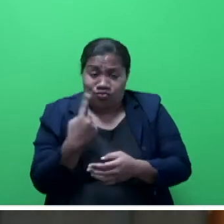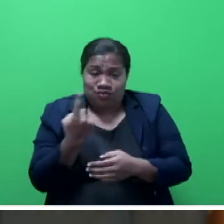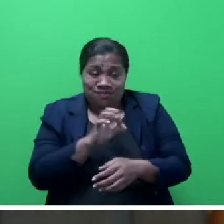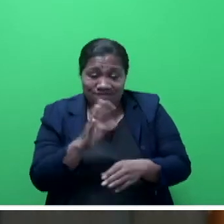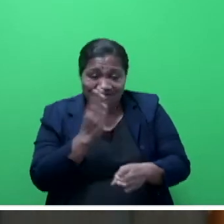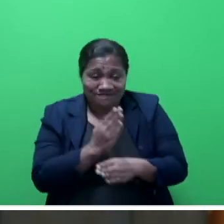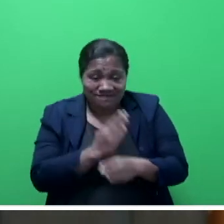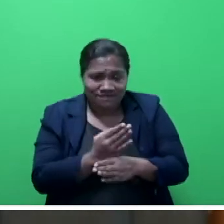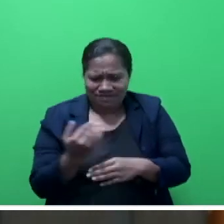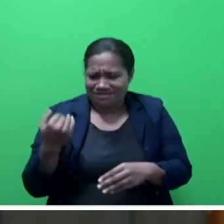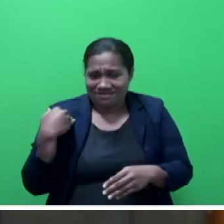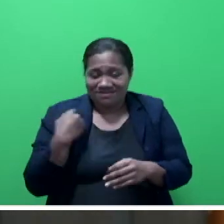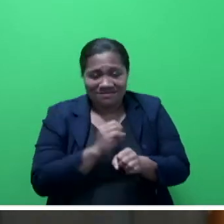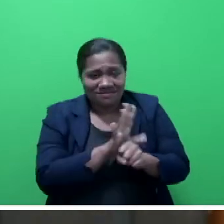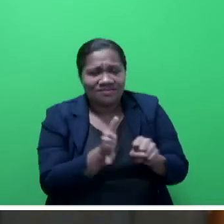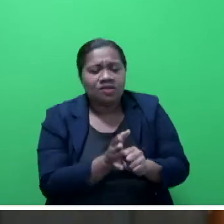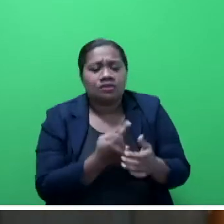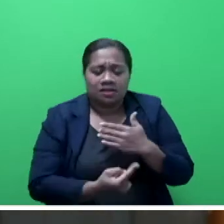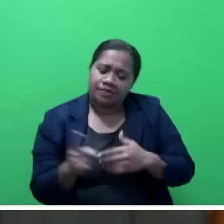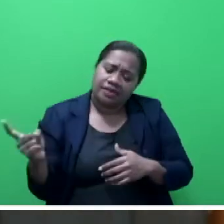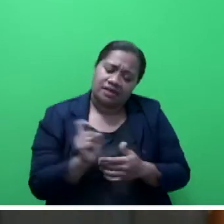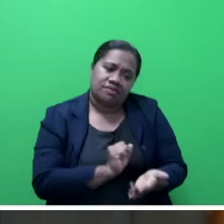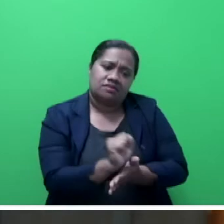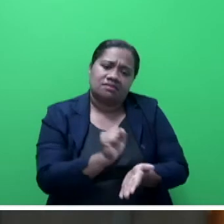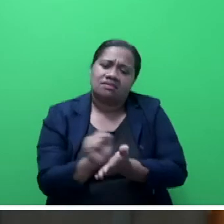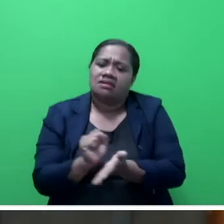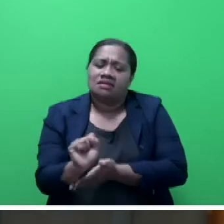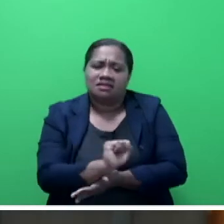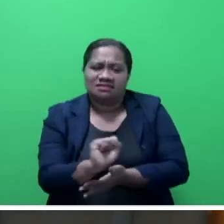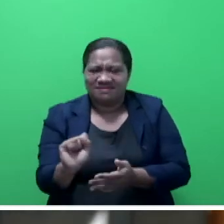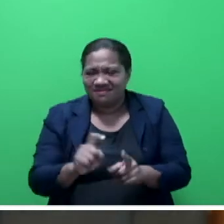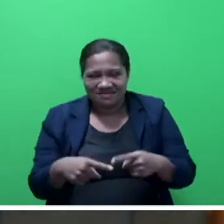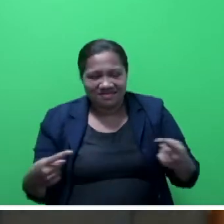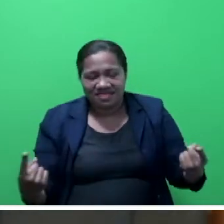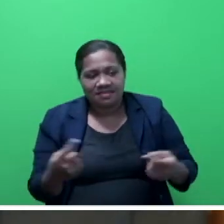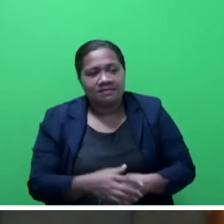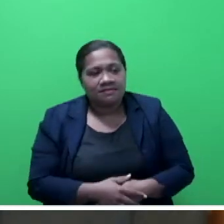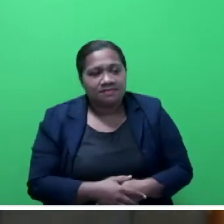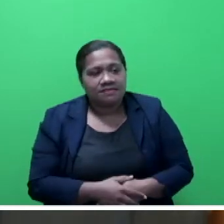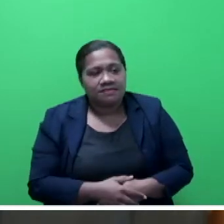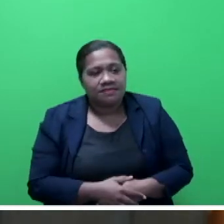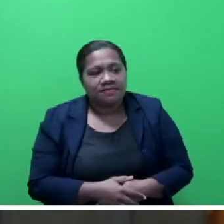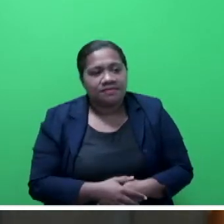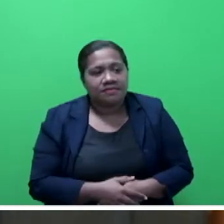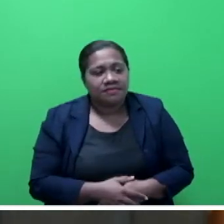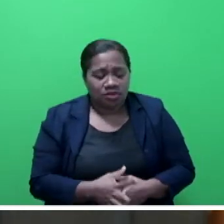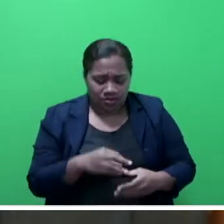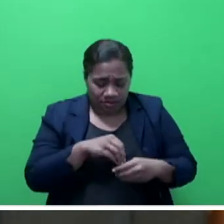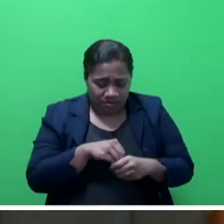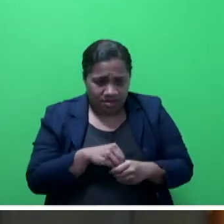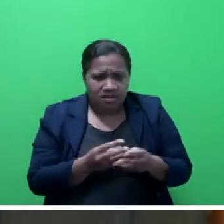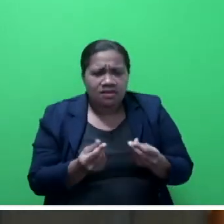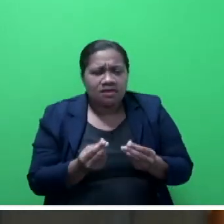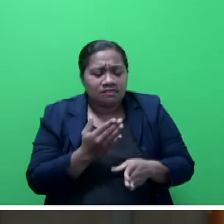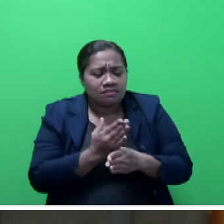COVID-19 solve their problems. These initiatives, including the case for work programs, will be replicated in